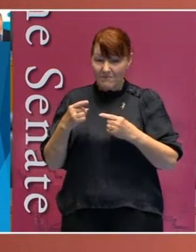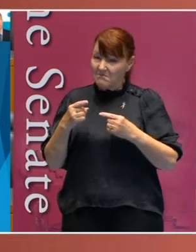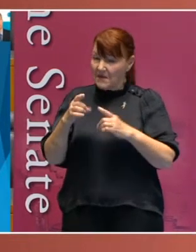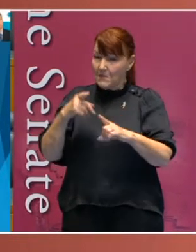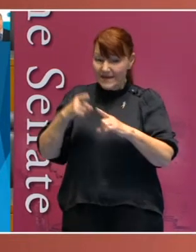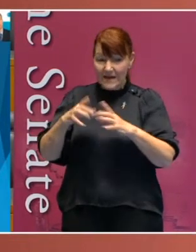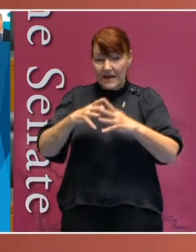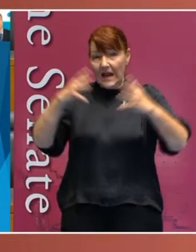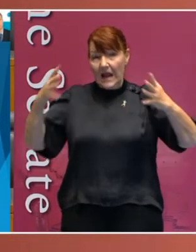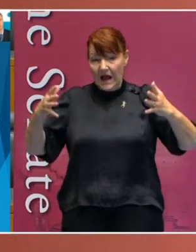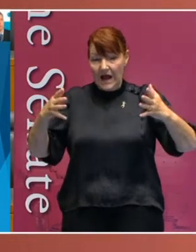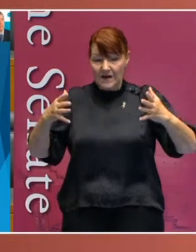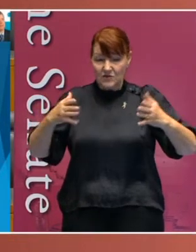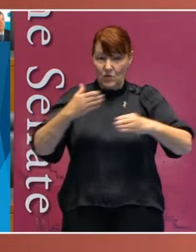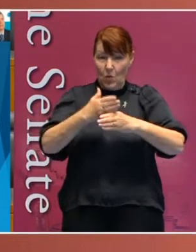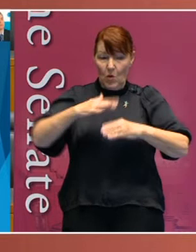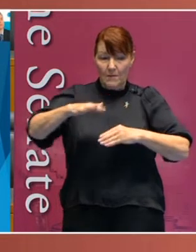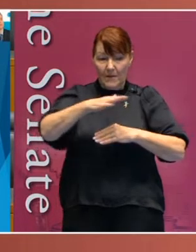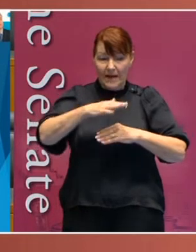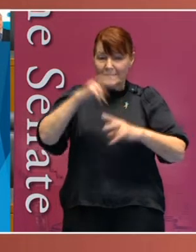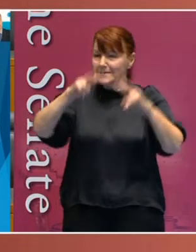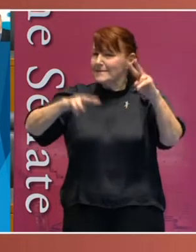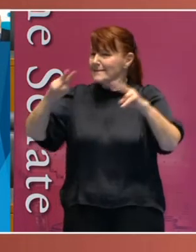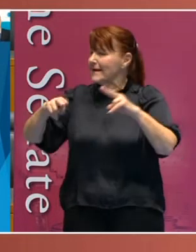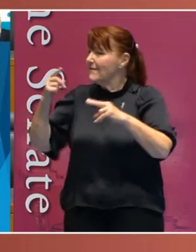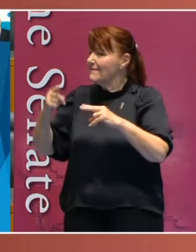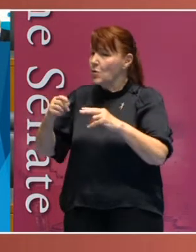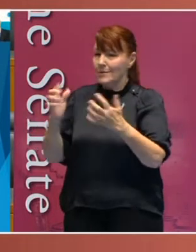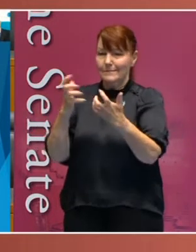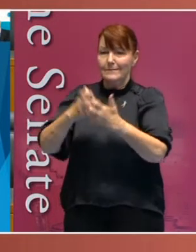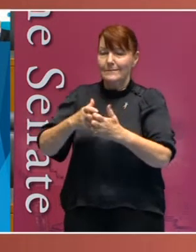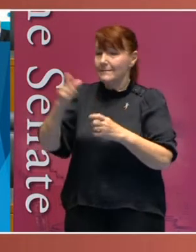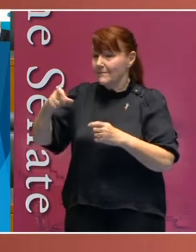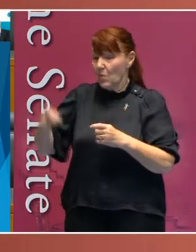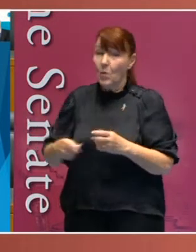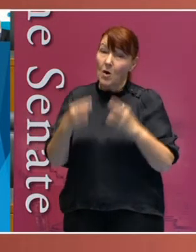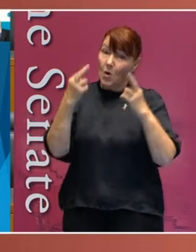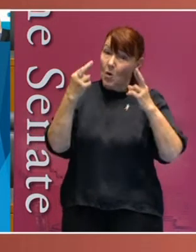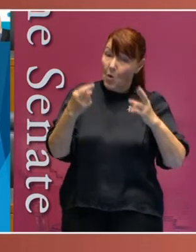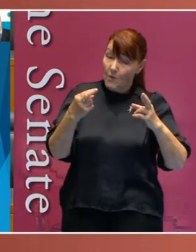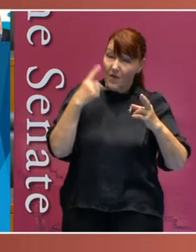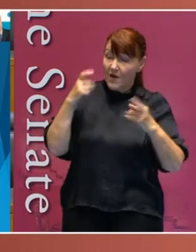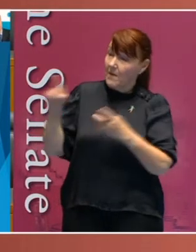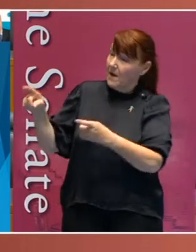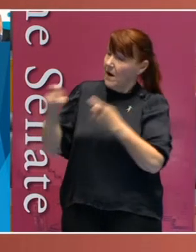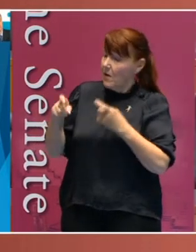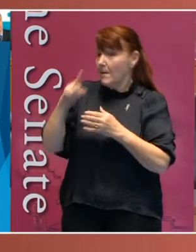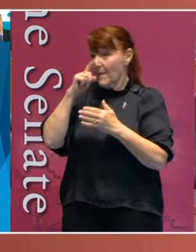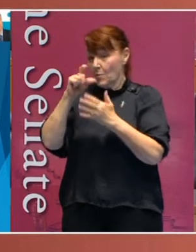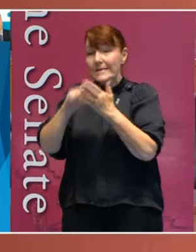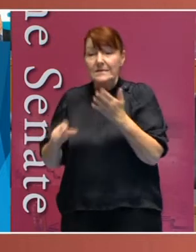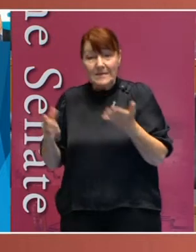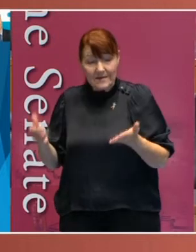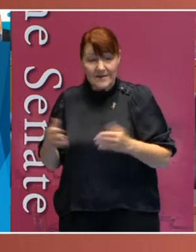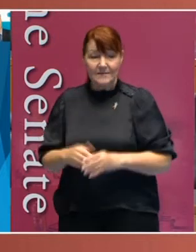employers look for suitable candidates, it is hoped that they will consider the employment of people with disability.